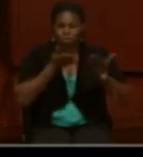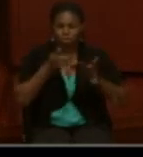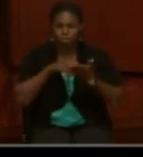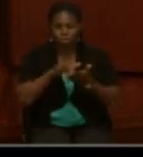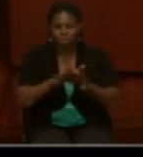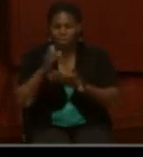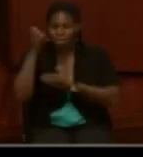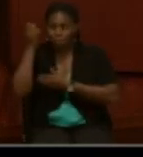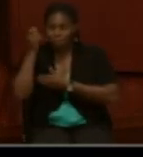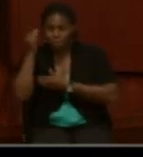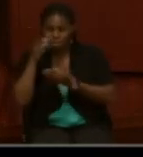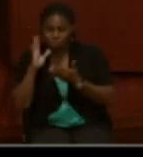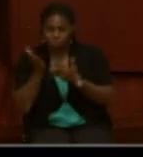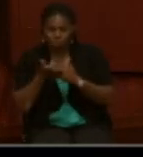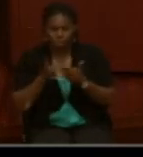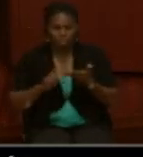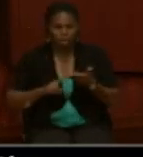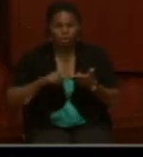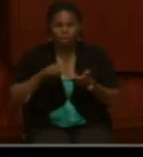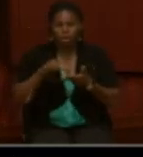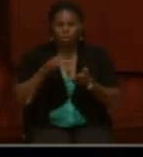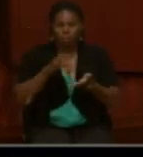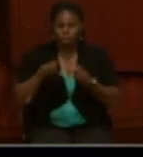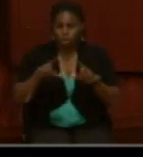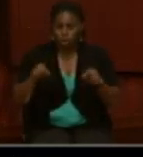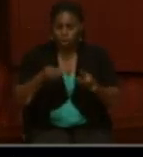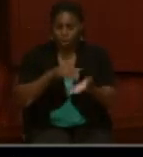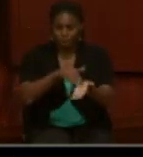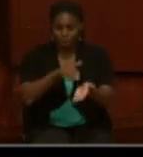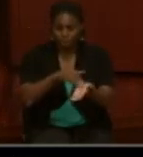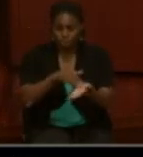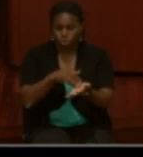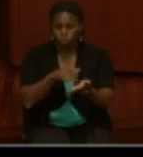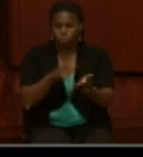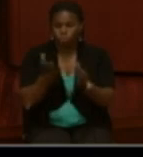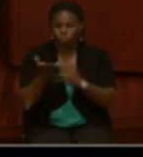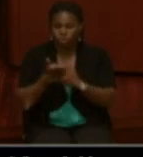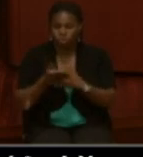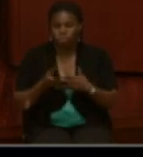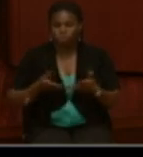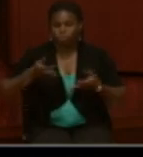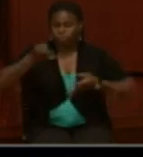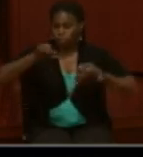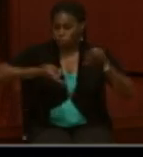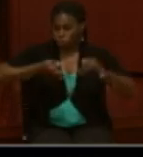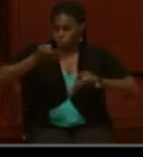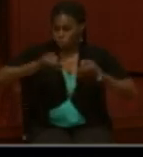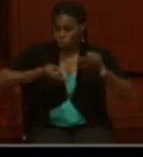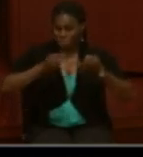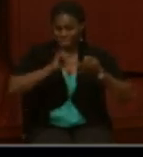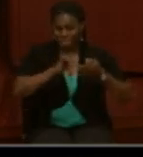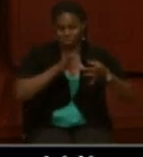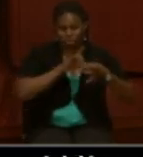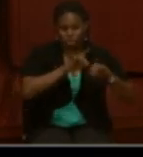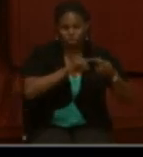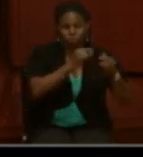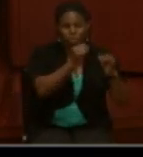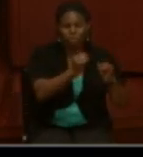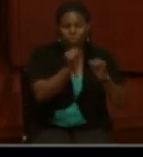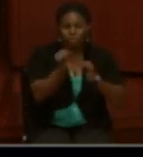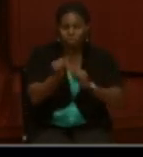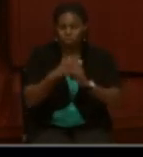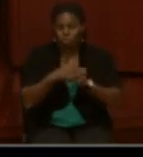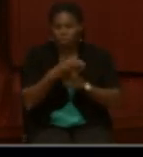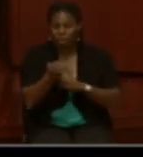pension file, carded medical records, court martial case files. So those would be related to the individual. And then for the